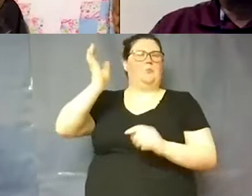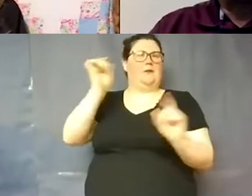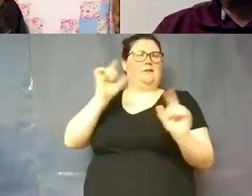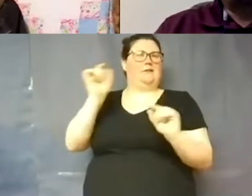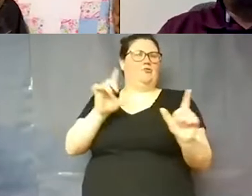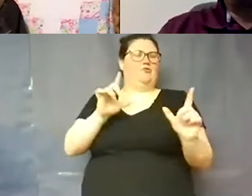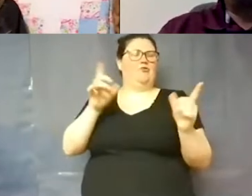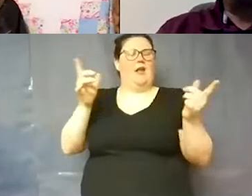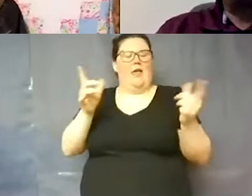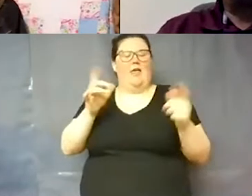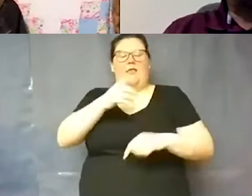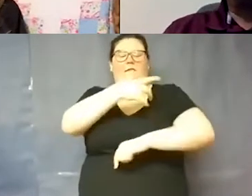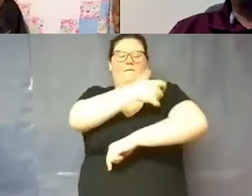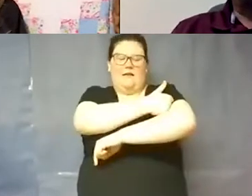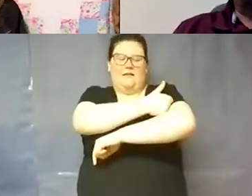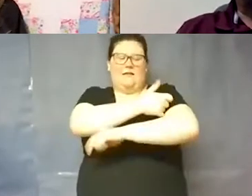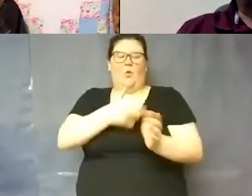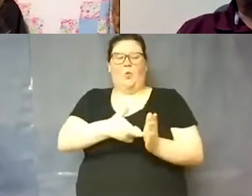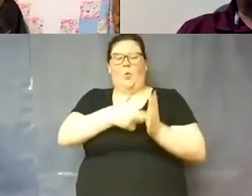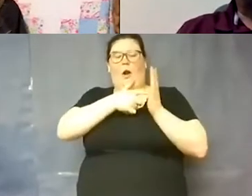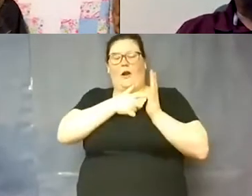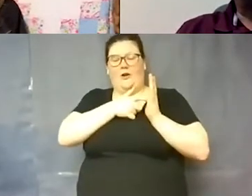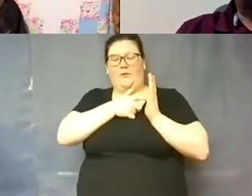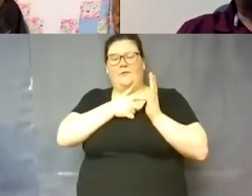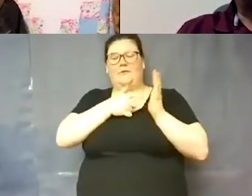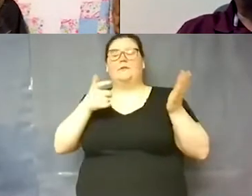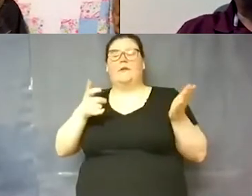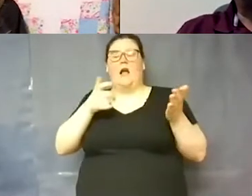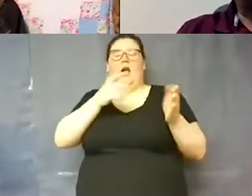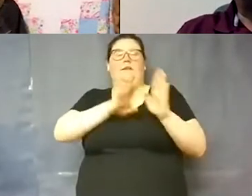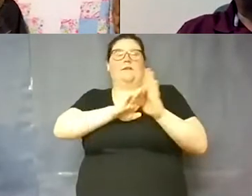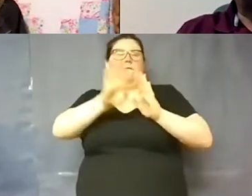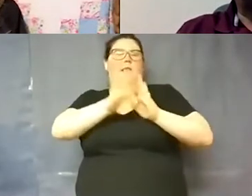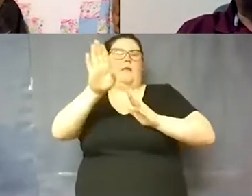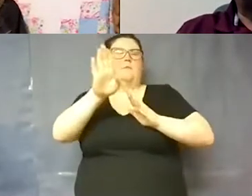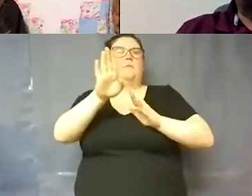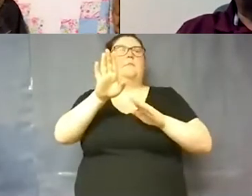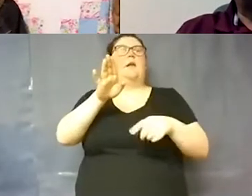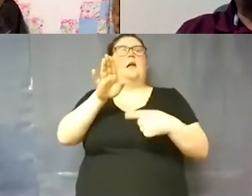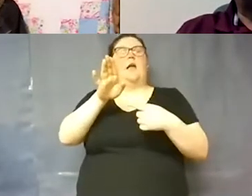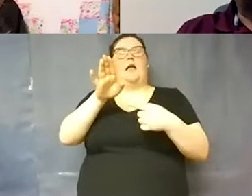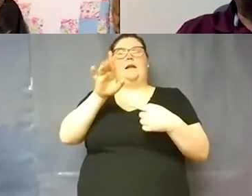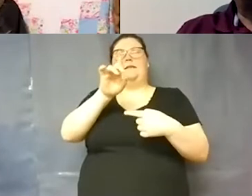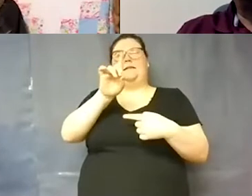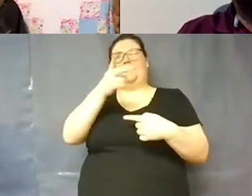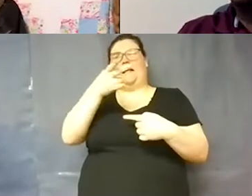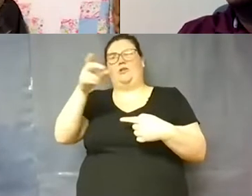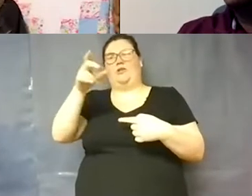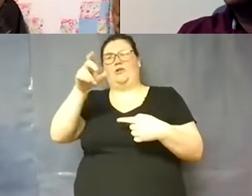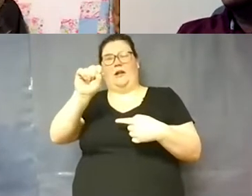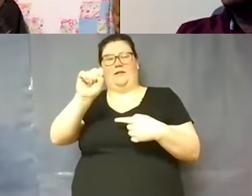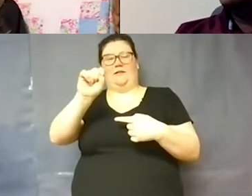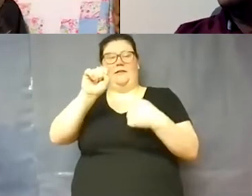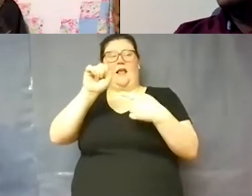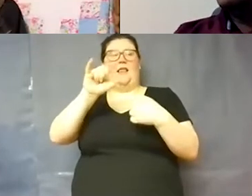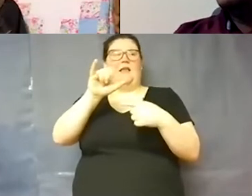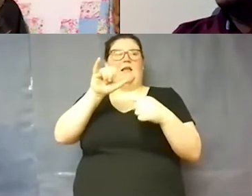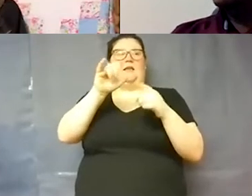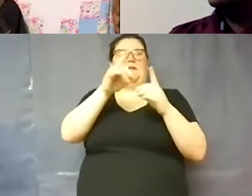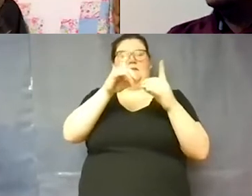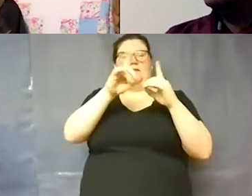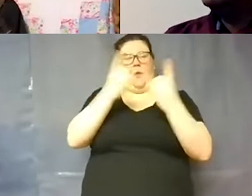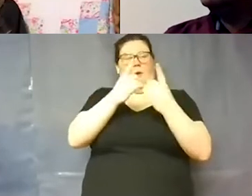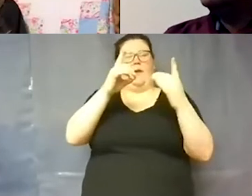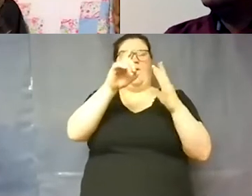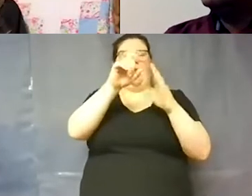the vaccine requirements are developed by the DSHS, the Department of State Health Services for the state of Texas.